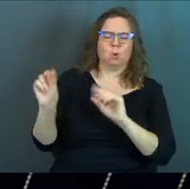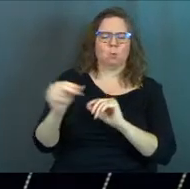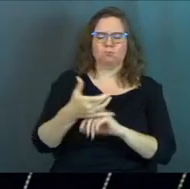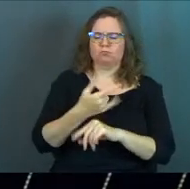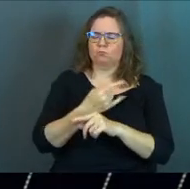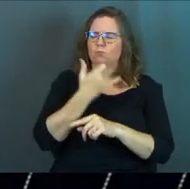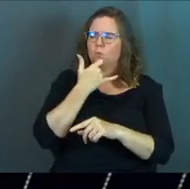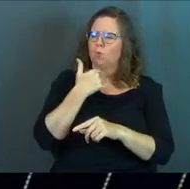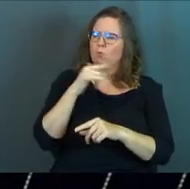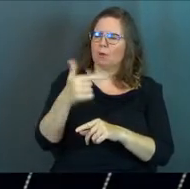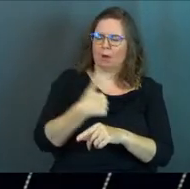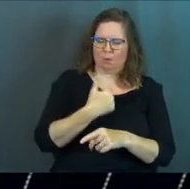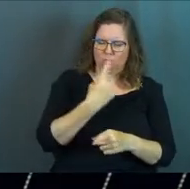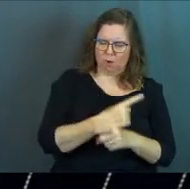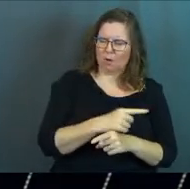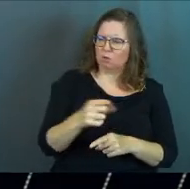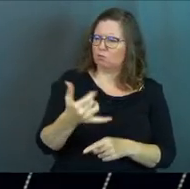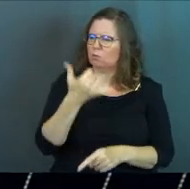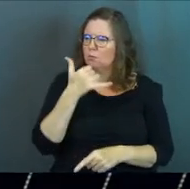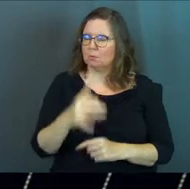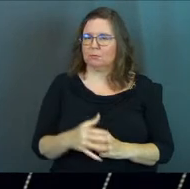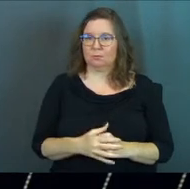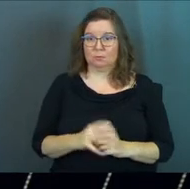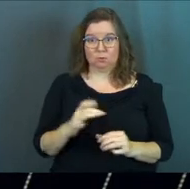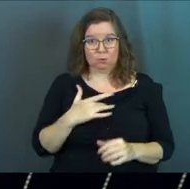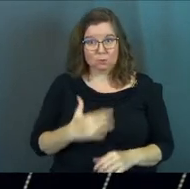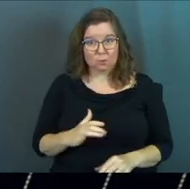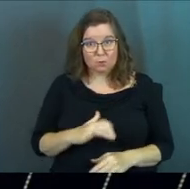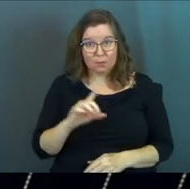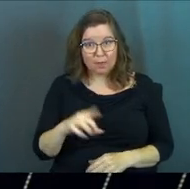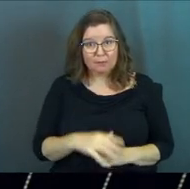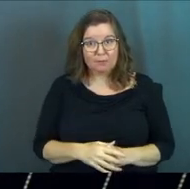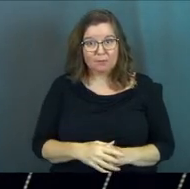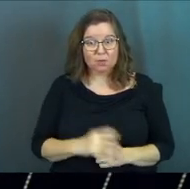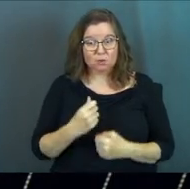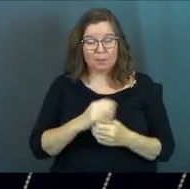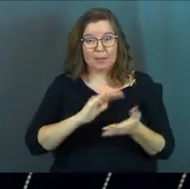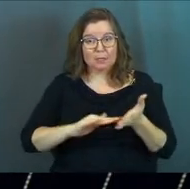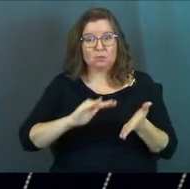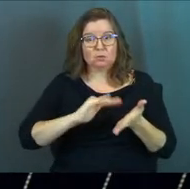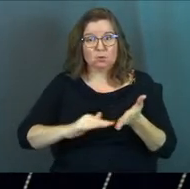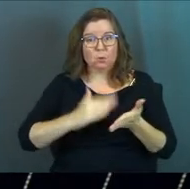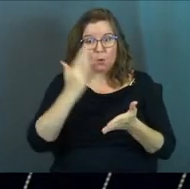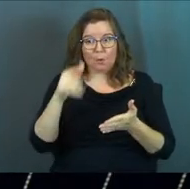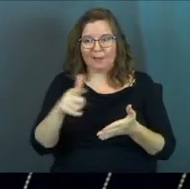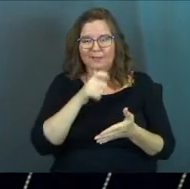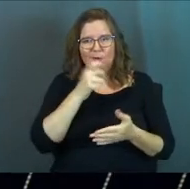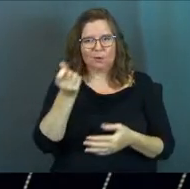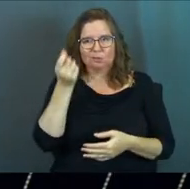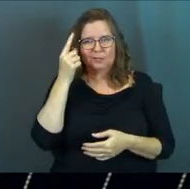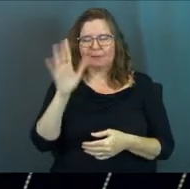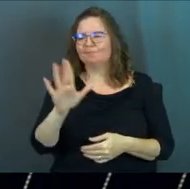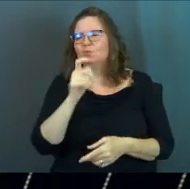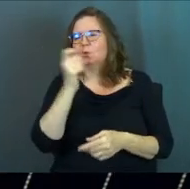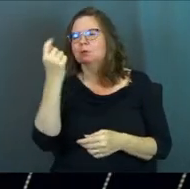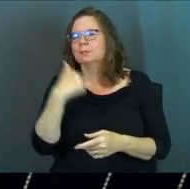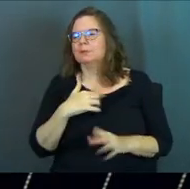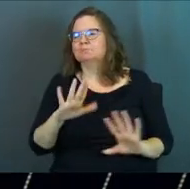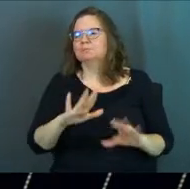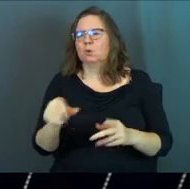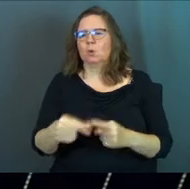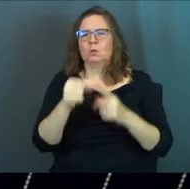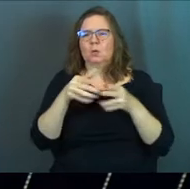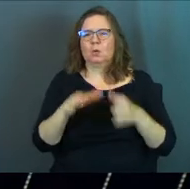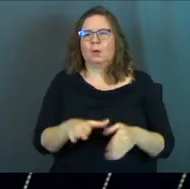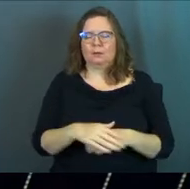nope, you're right instead? Do you do that? Do you make excuses for why they don't understand your